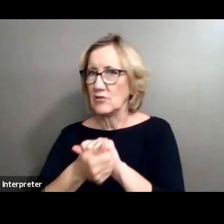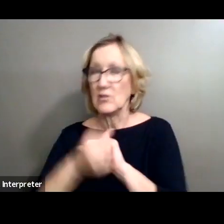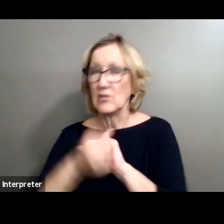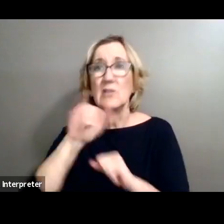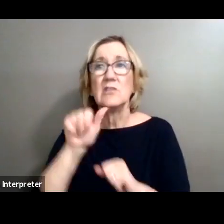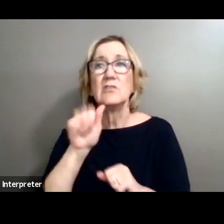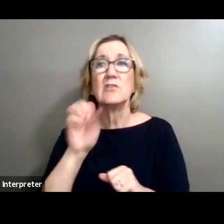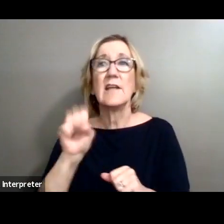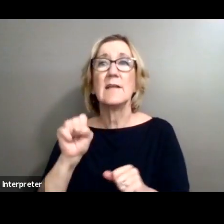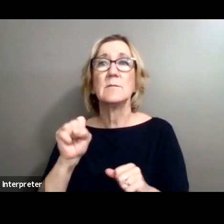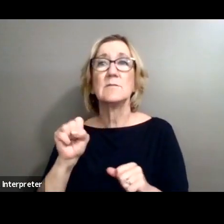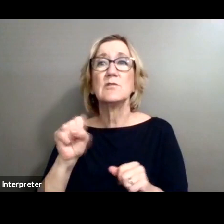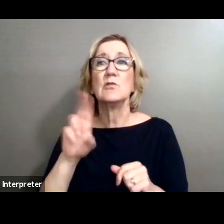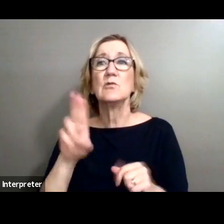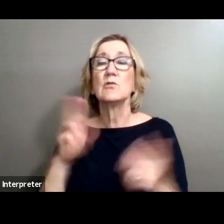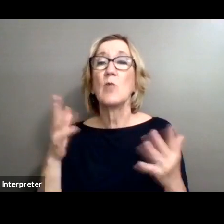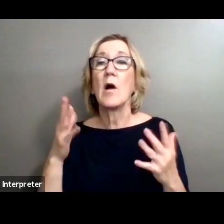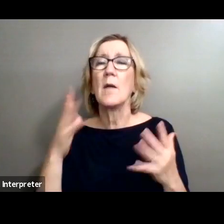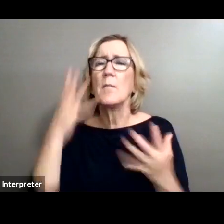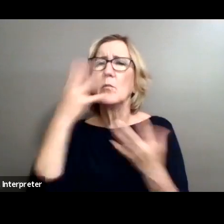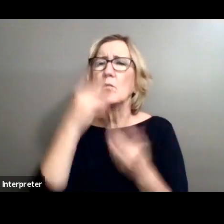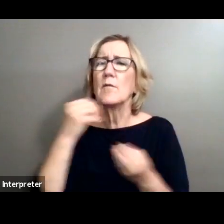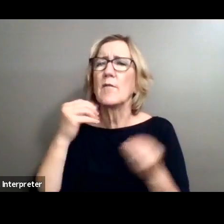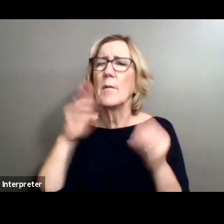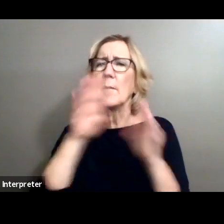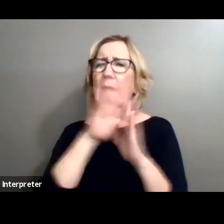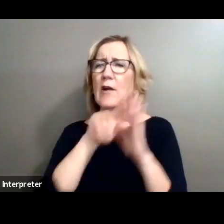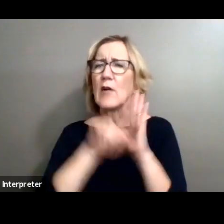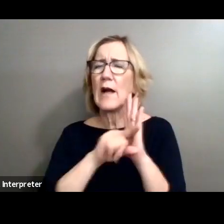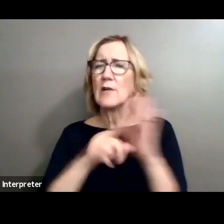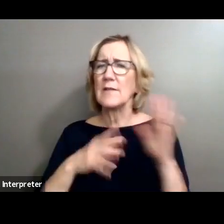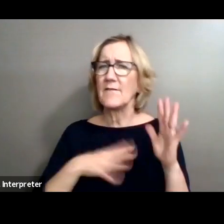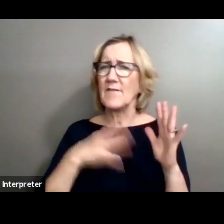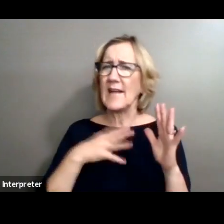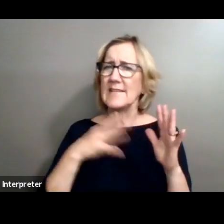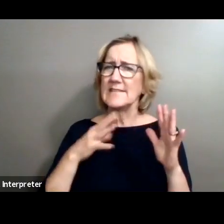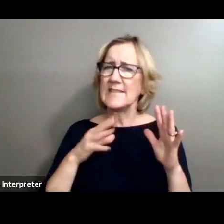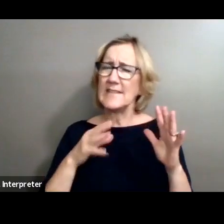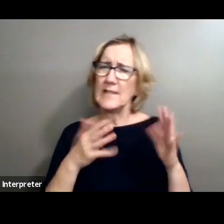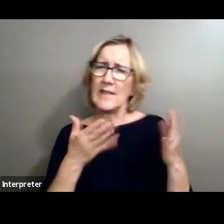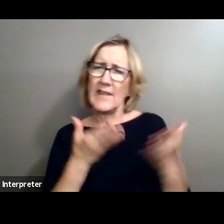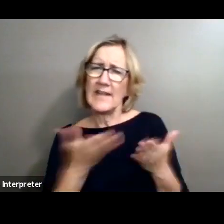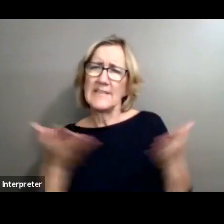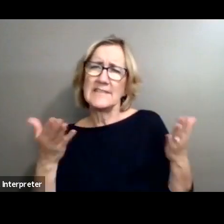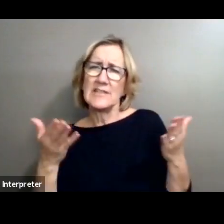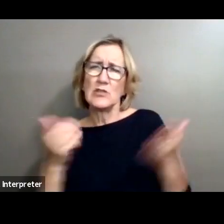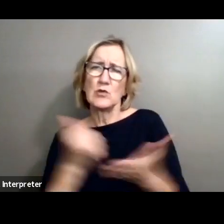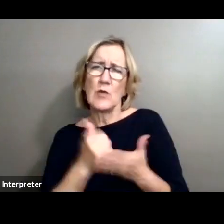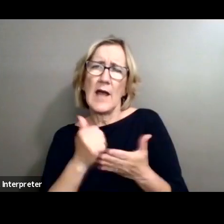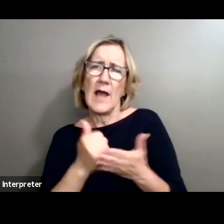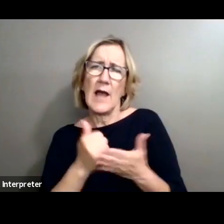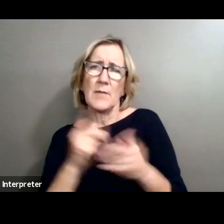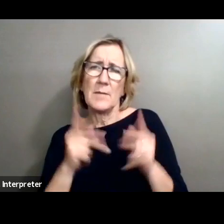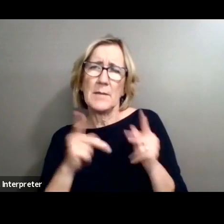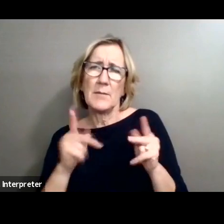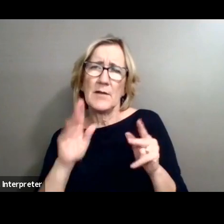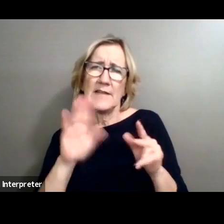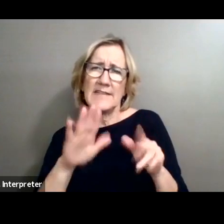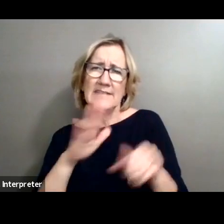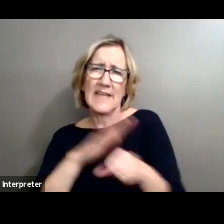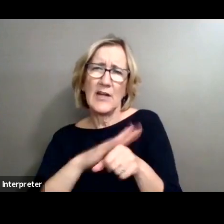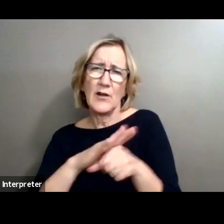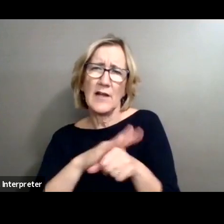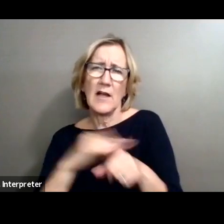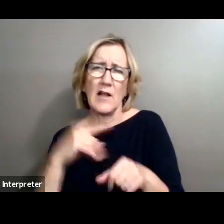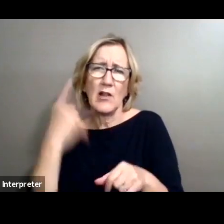beautiful backdrops, fancy props, and elegant clothing to help the people of his neighborhood look their best. In the dark